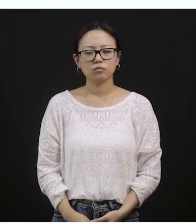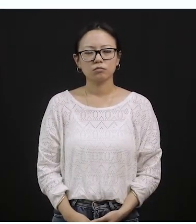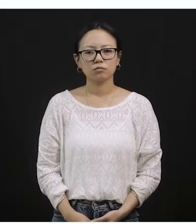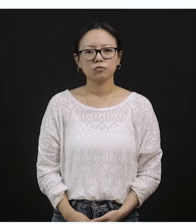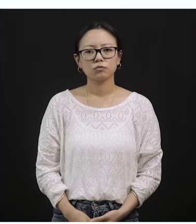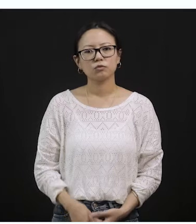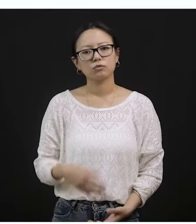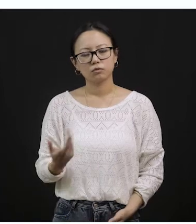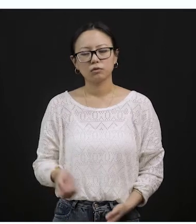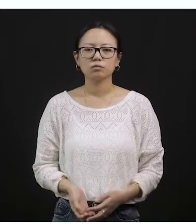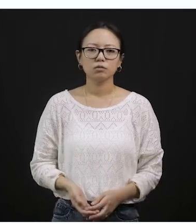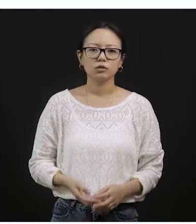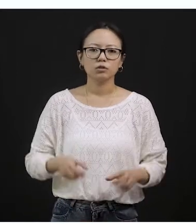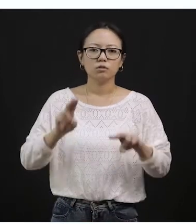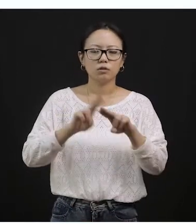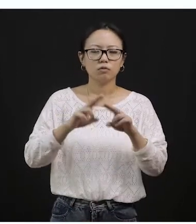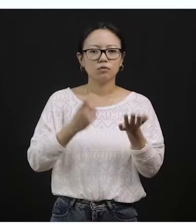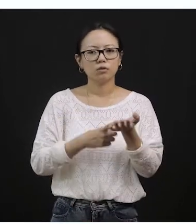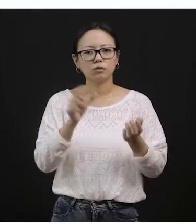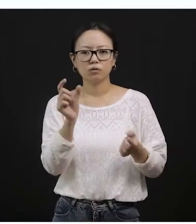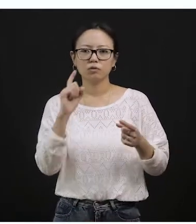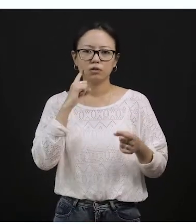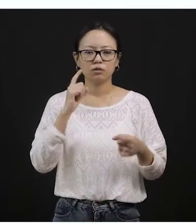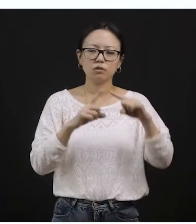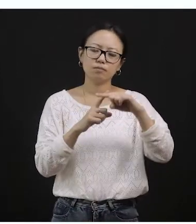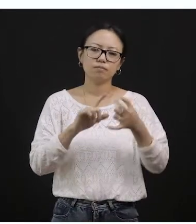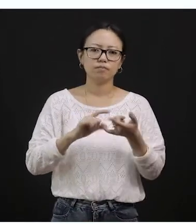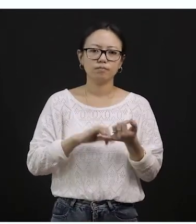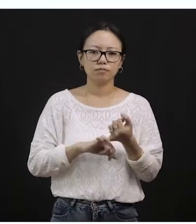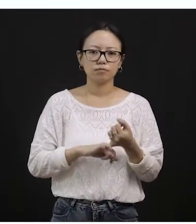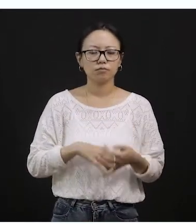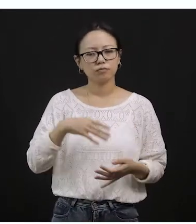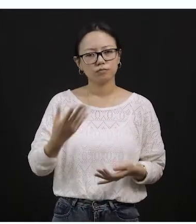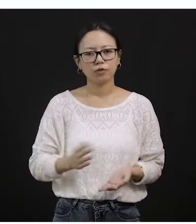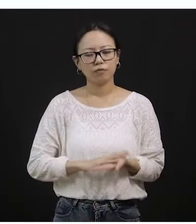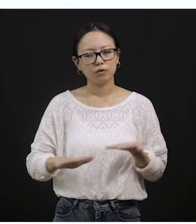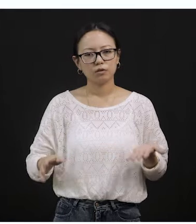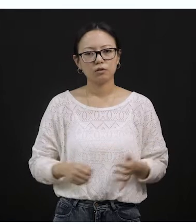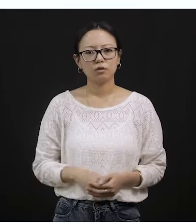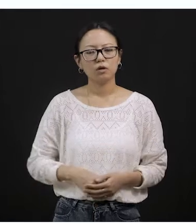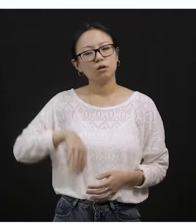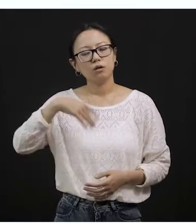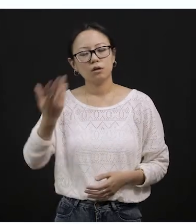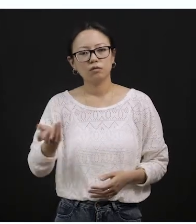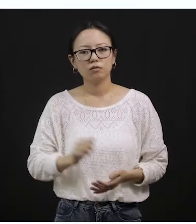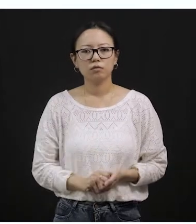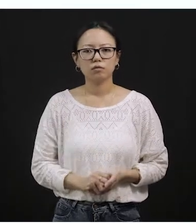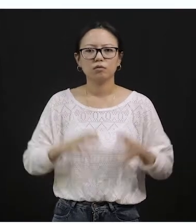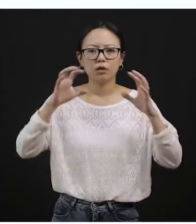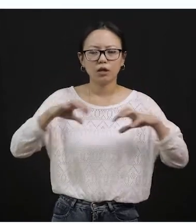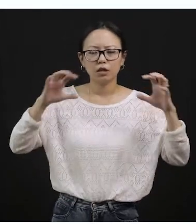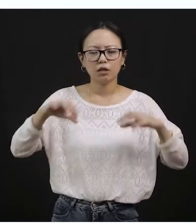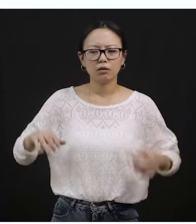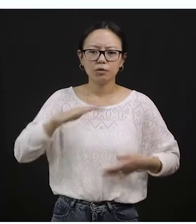you know, fruits. Now, right after fruits, we learned about animals and their babies. Look